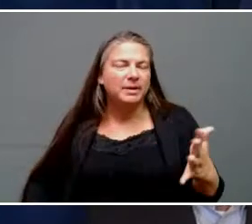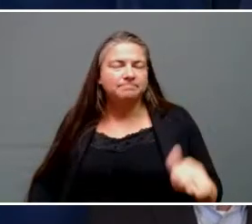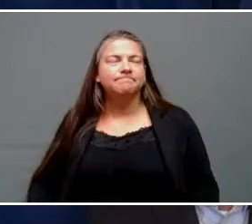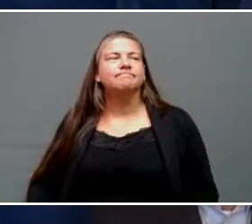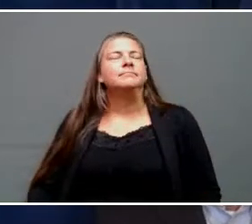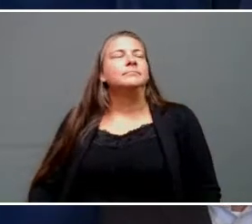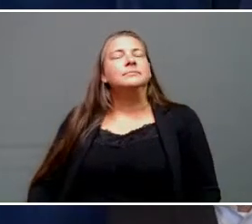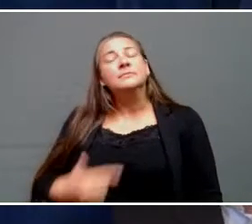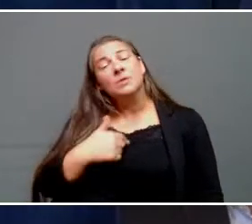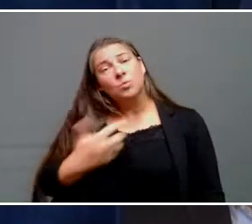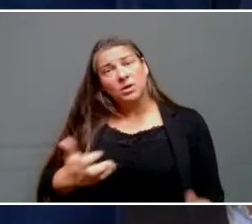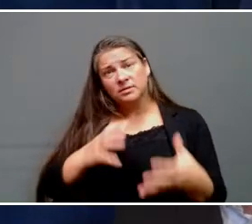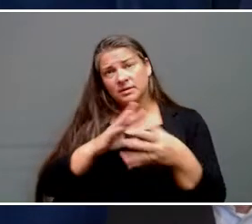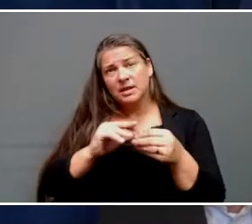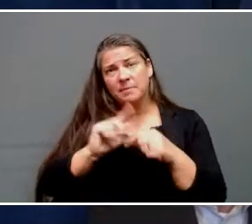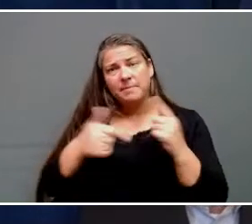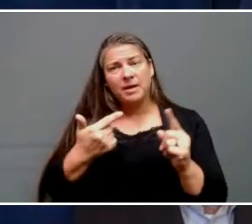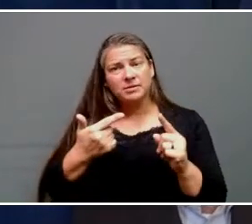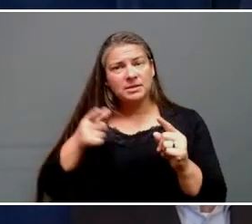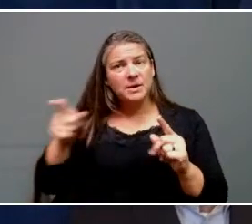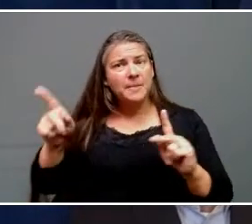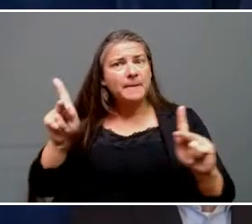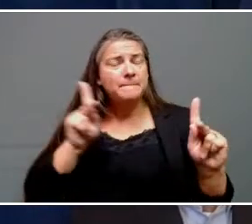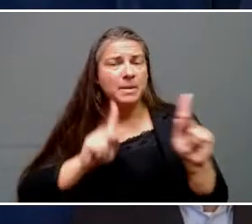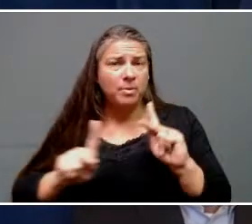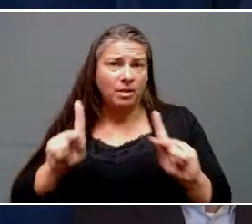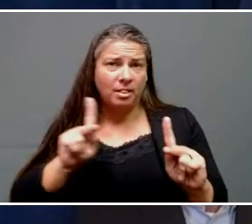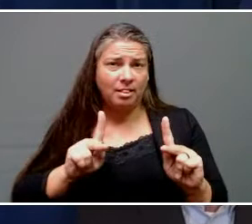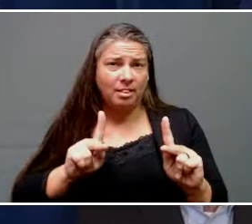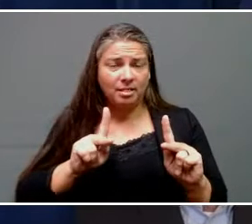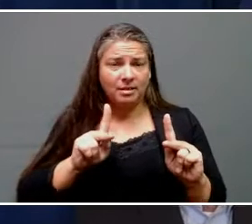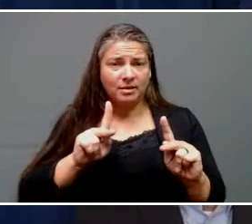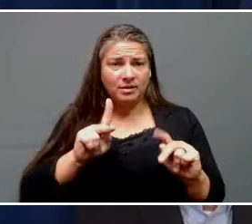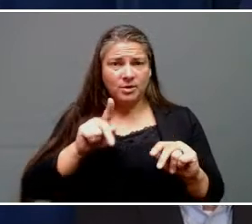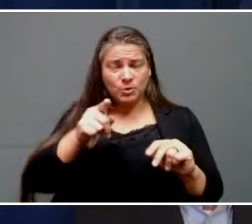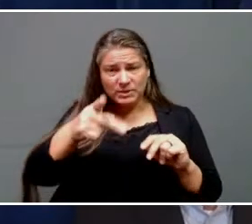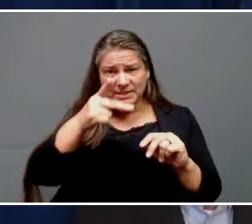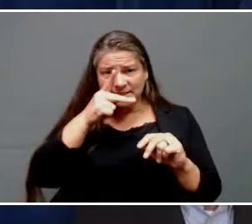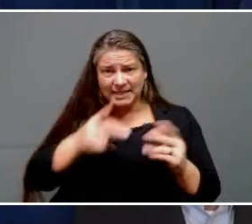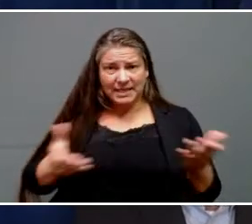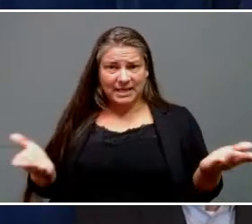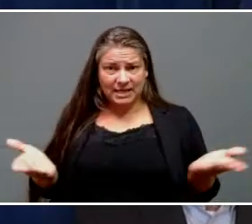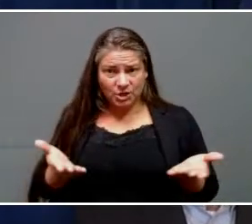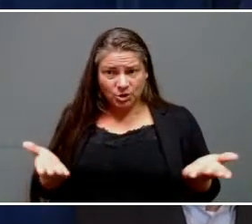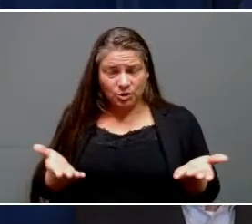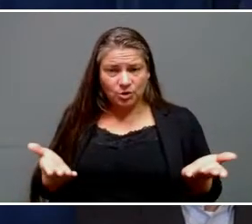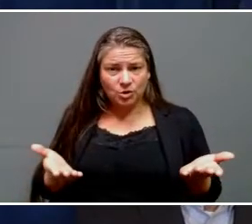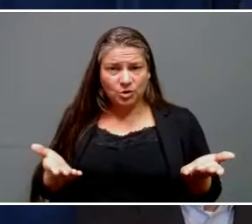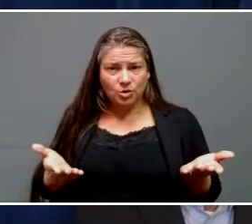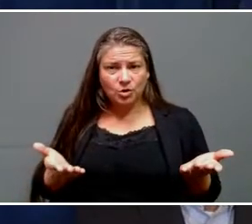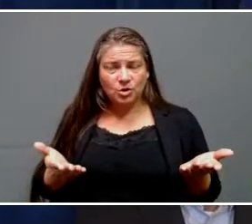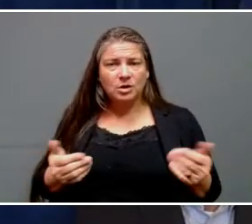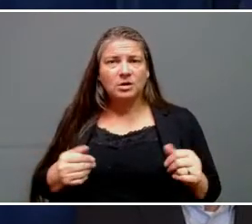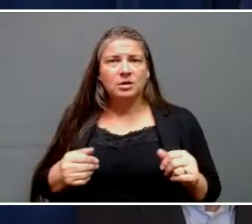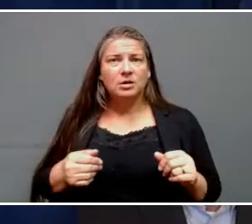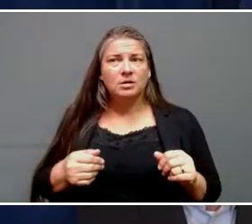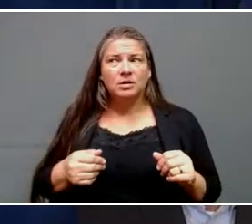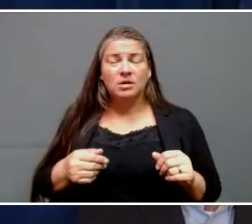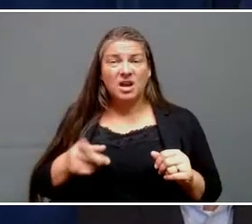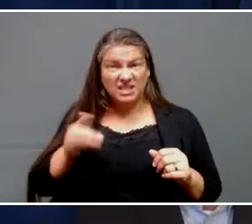about the people who you see up here. Uh, nobody asked about politics.